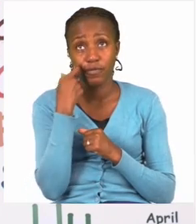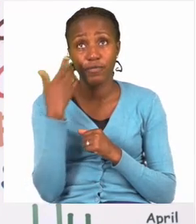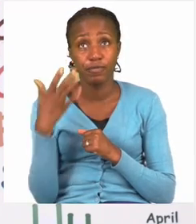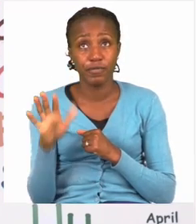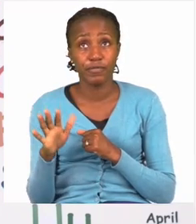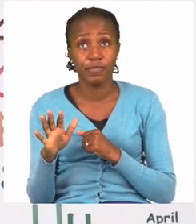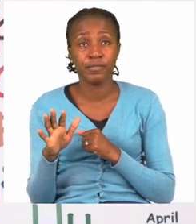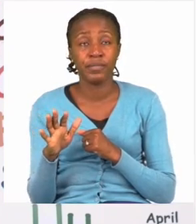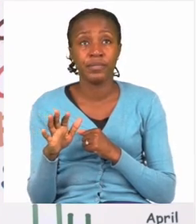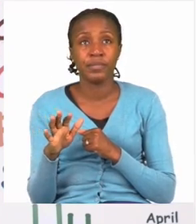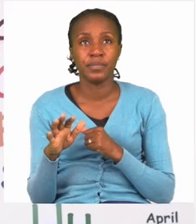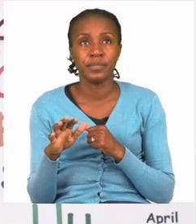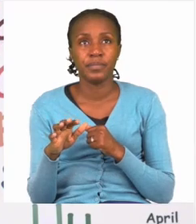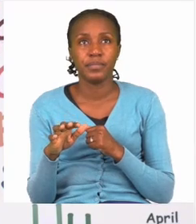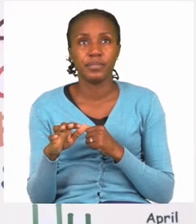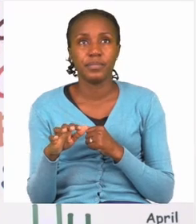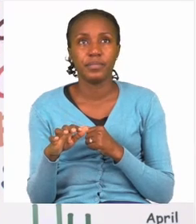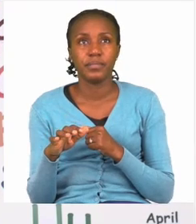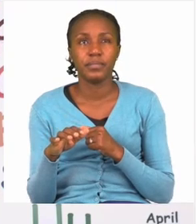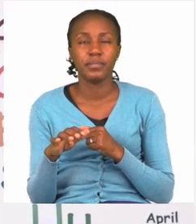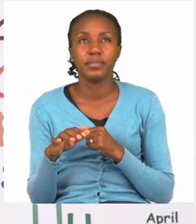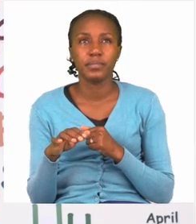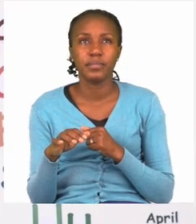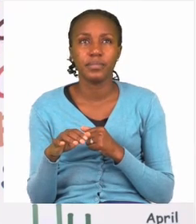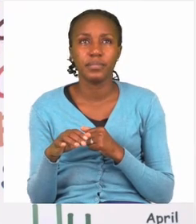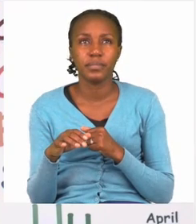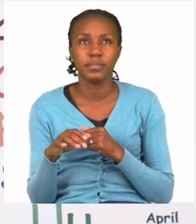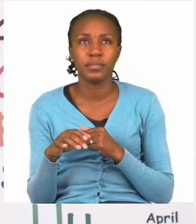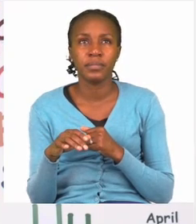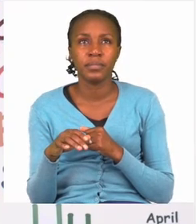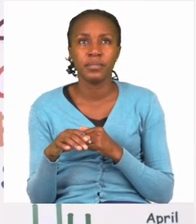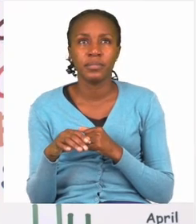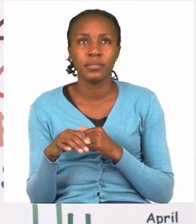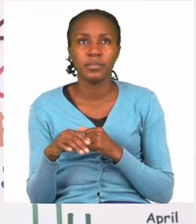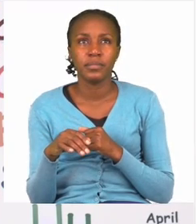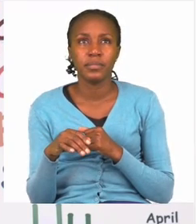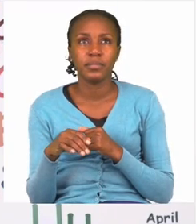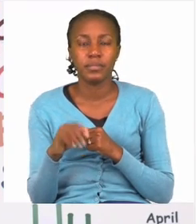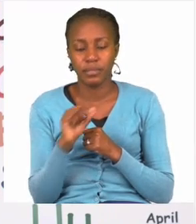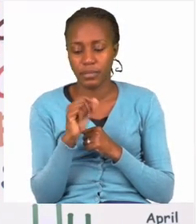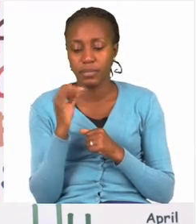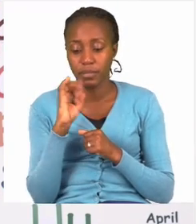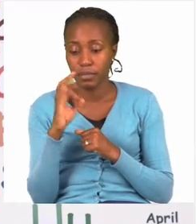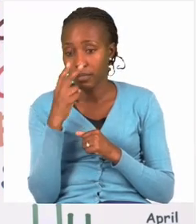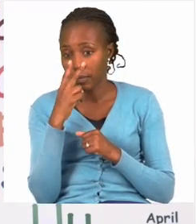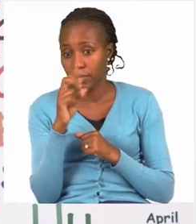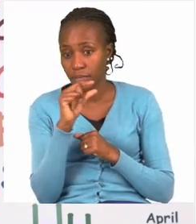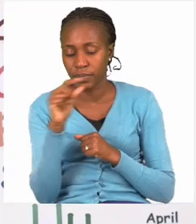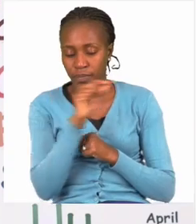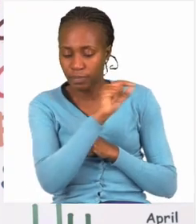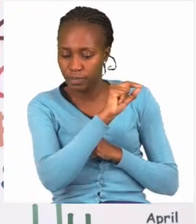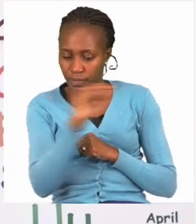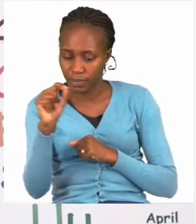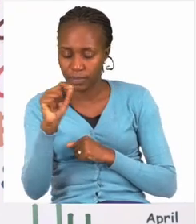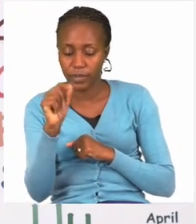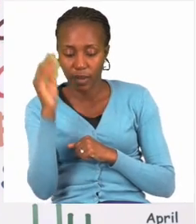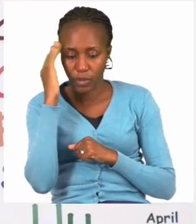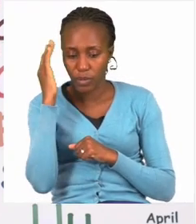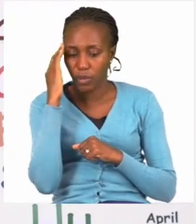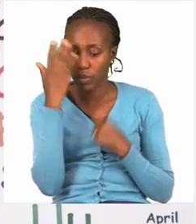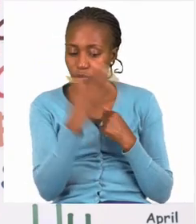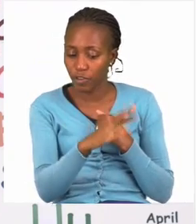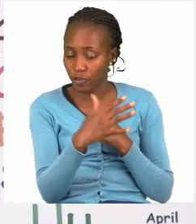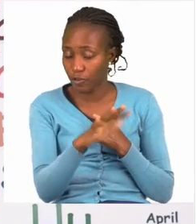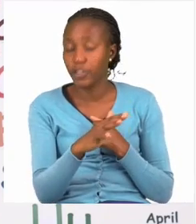word. And remember everyone, once you have found the word, remember to cross it out so